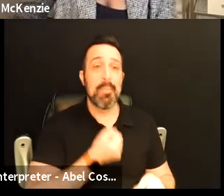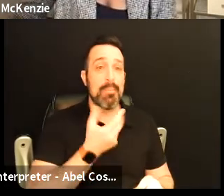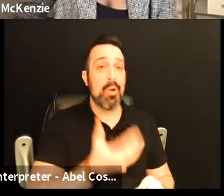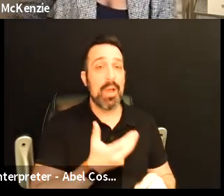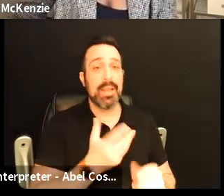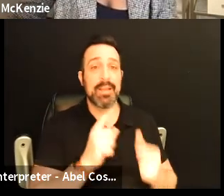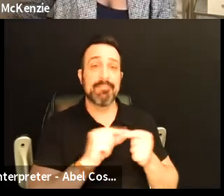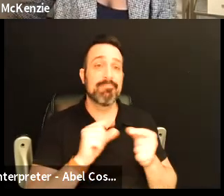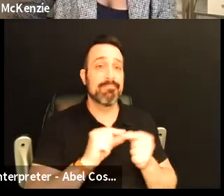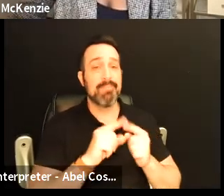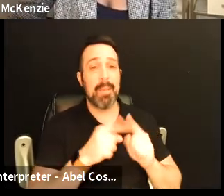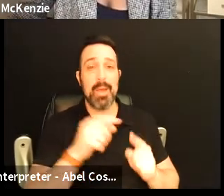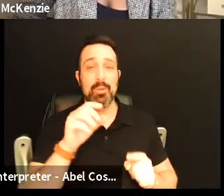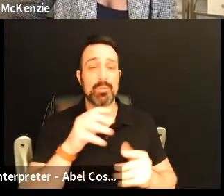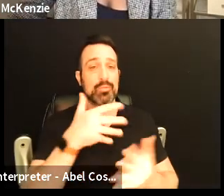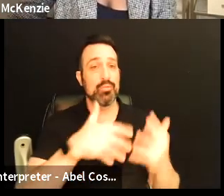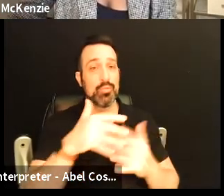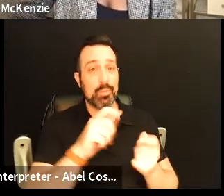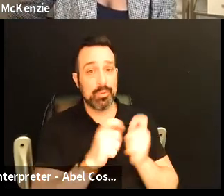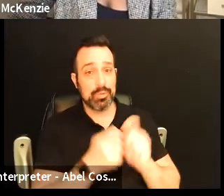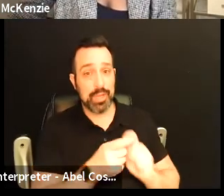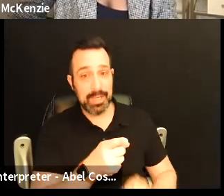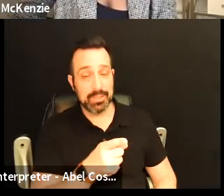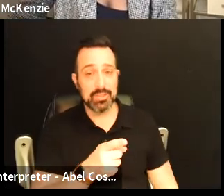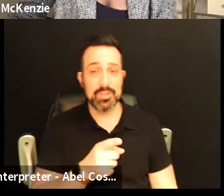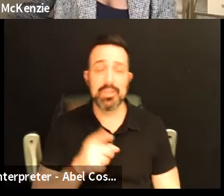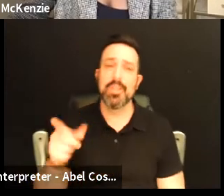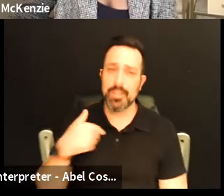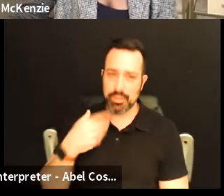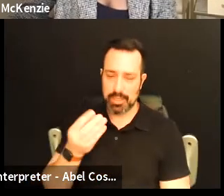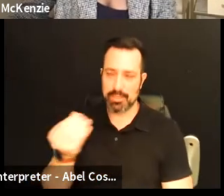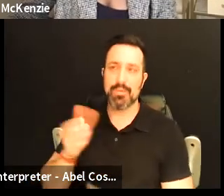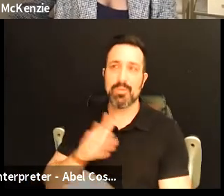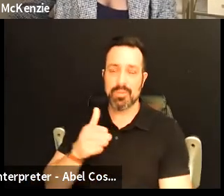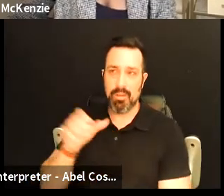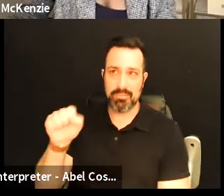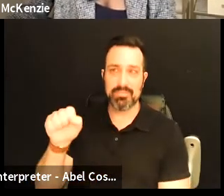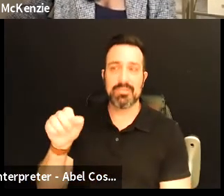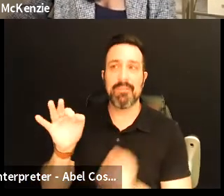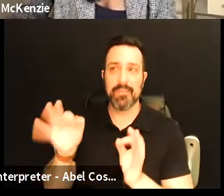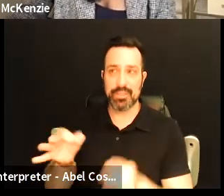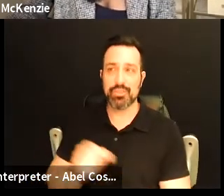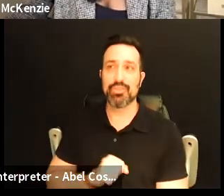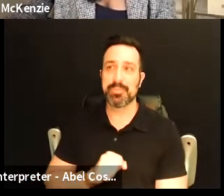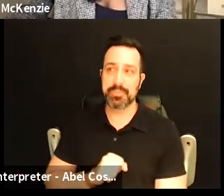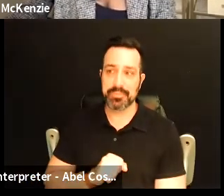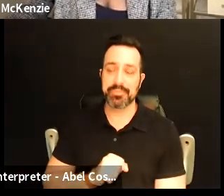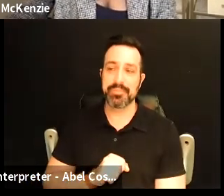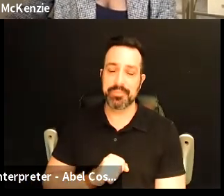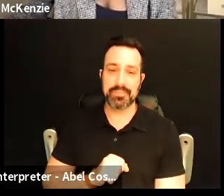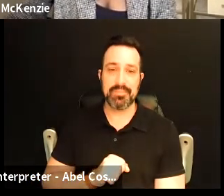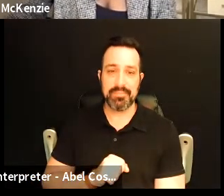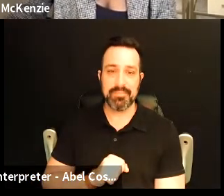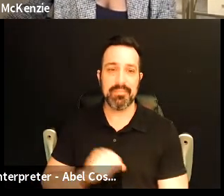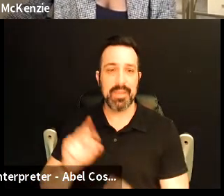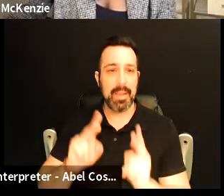about social change uh she has a few songs for sure yeah okay um yeah